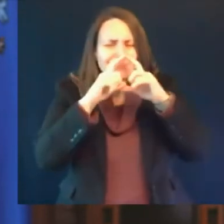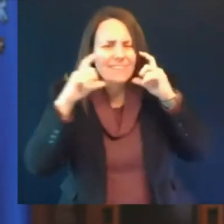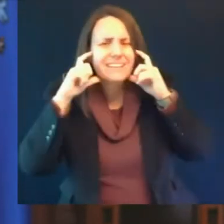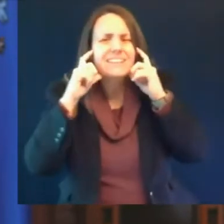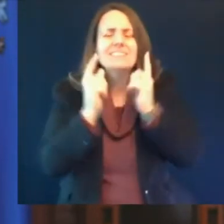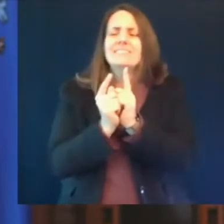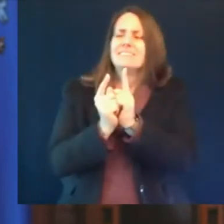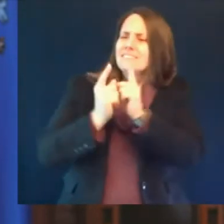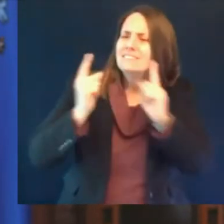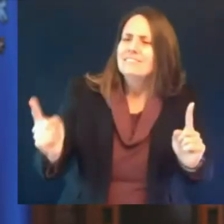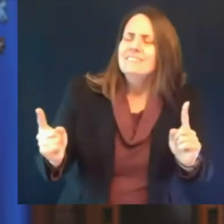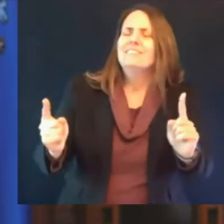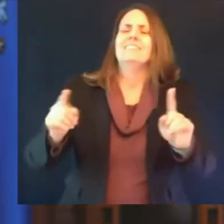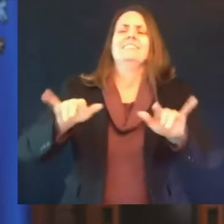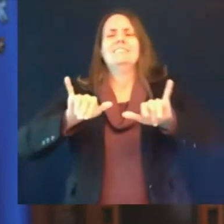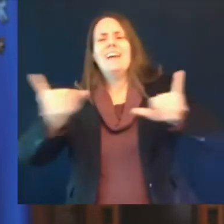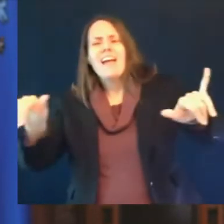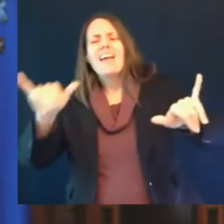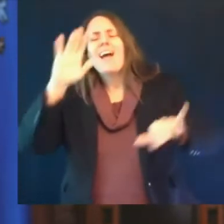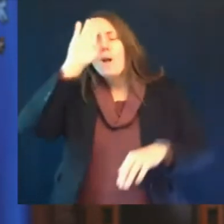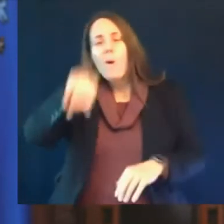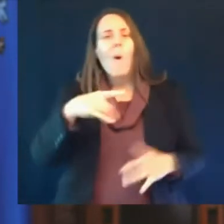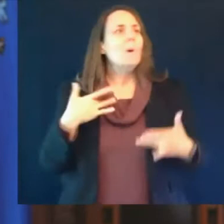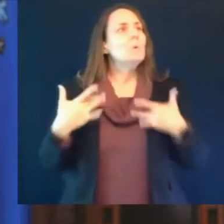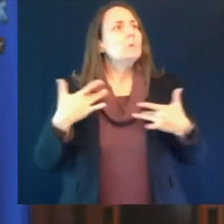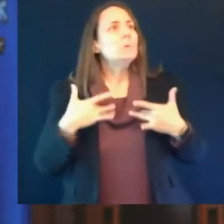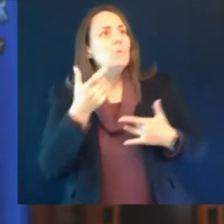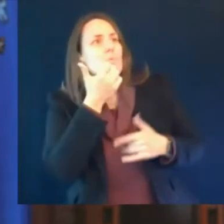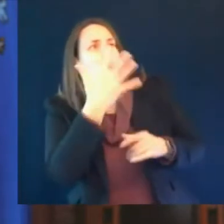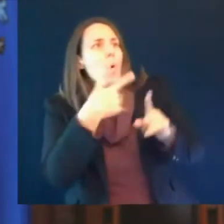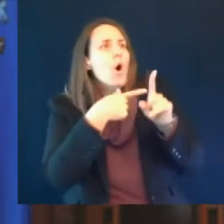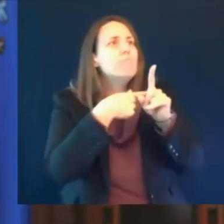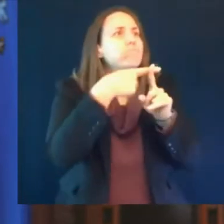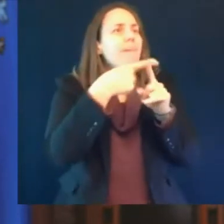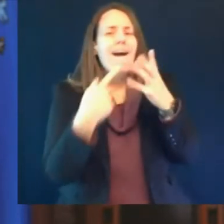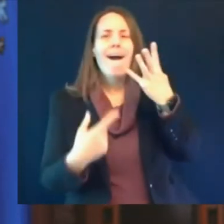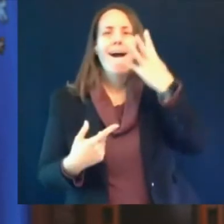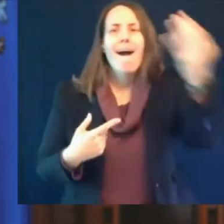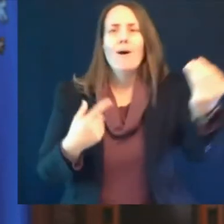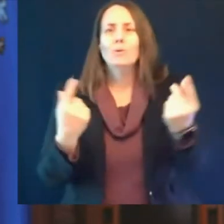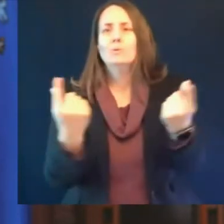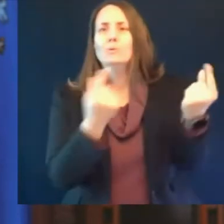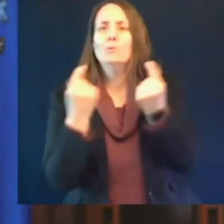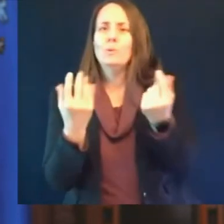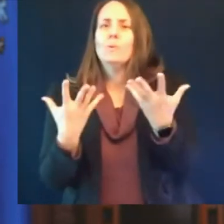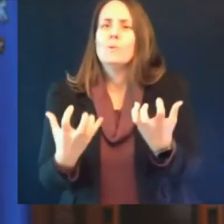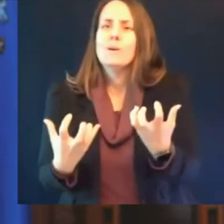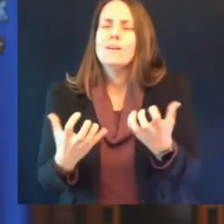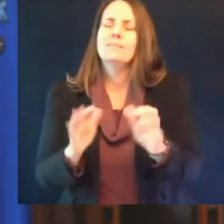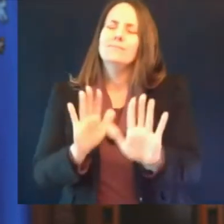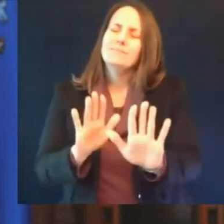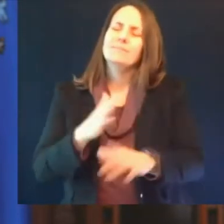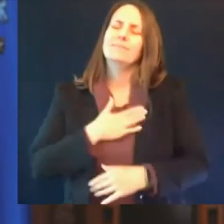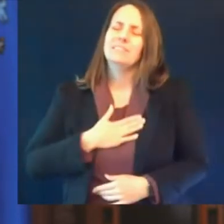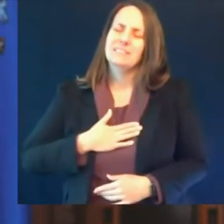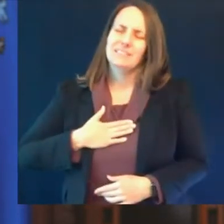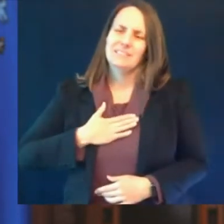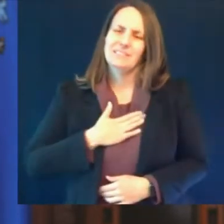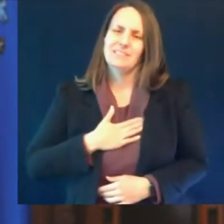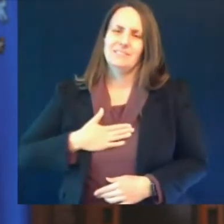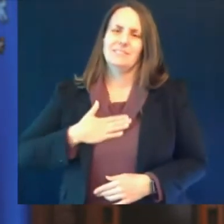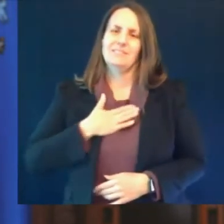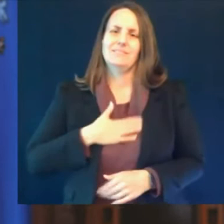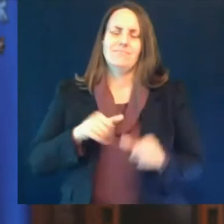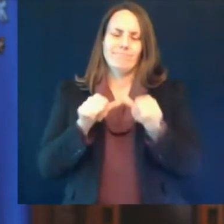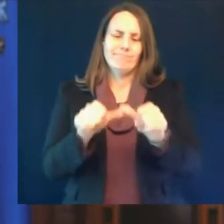together more but please continue to wear your mask continue to practice social distancing avoid any large gathering with